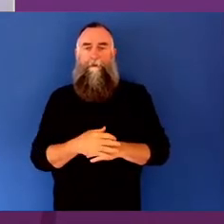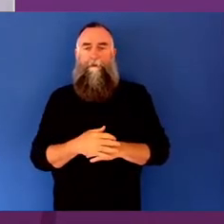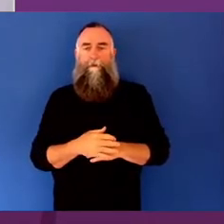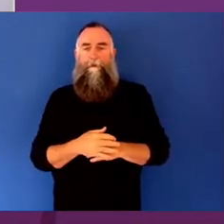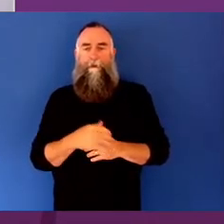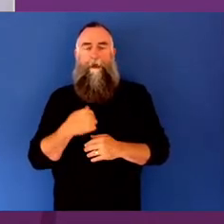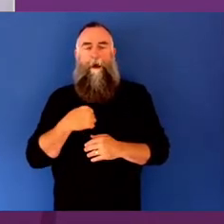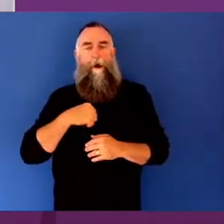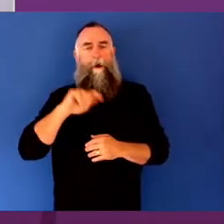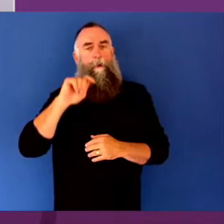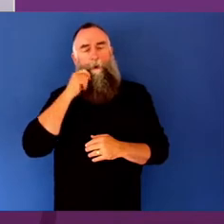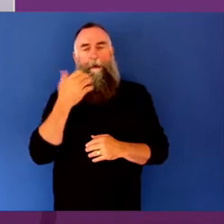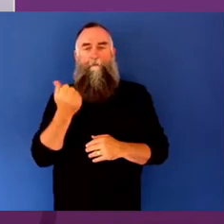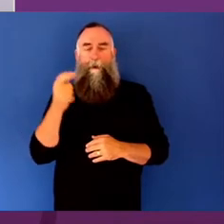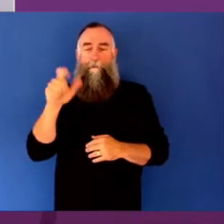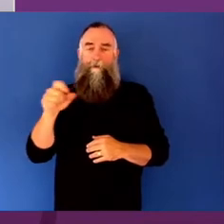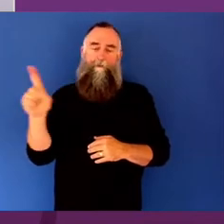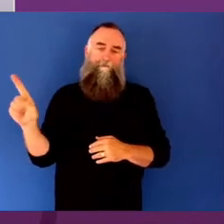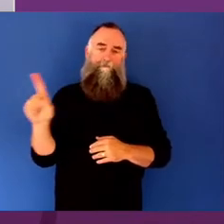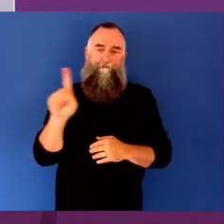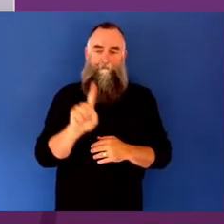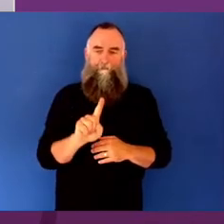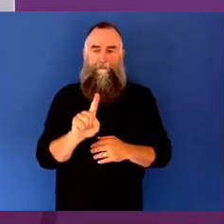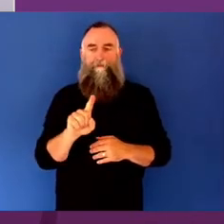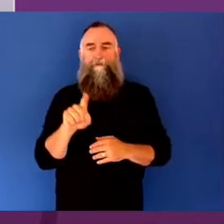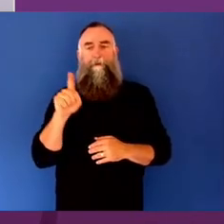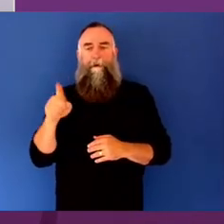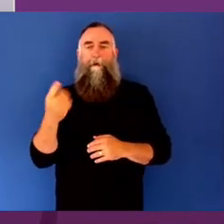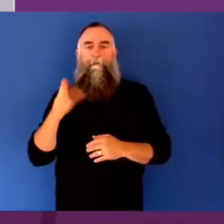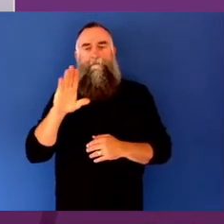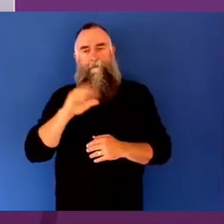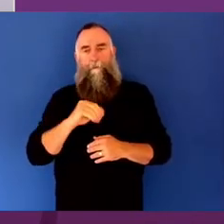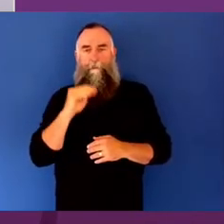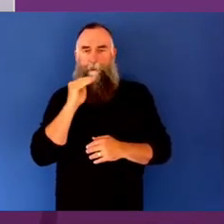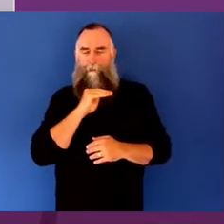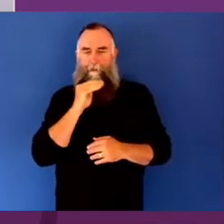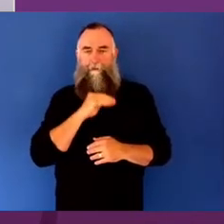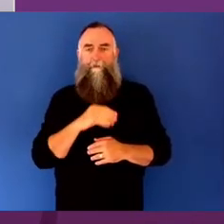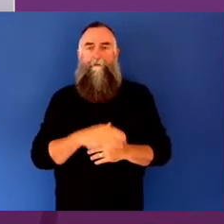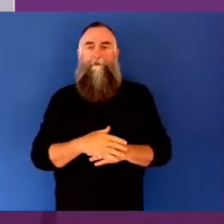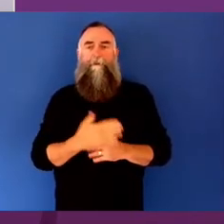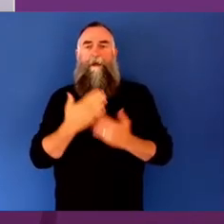strategic communications firm, SEC Newgate. Thank you, Faye.